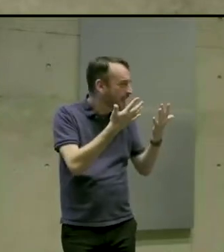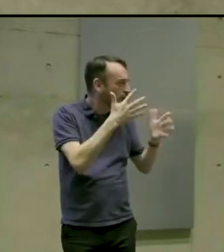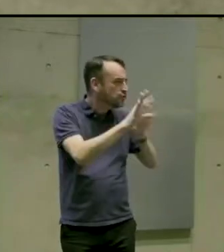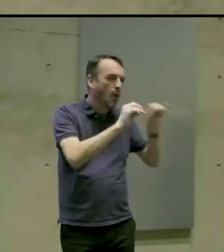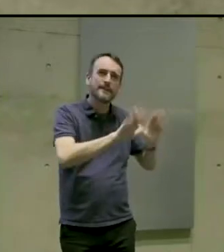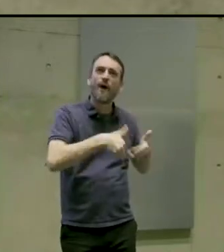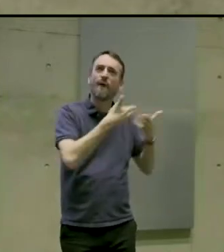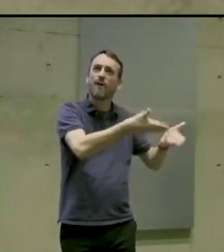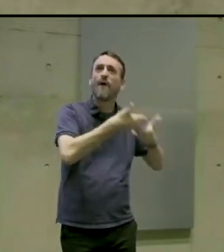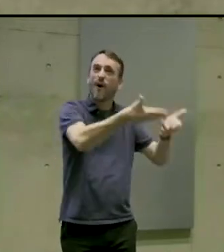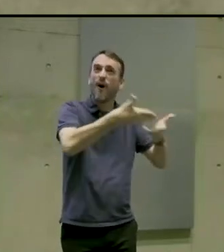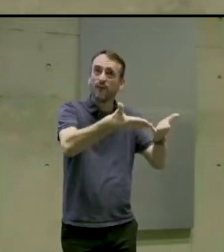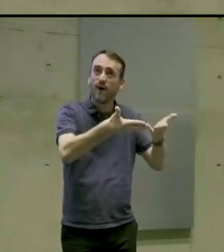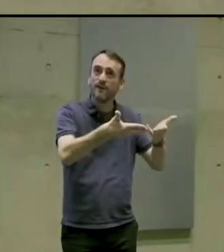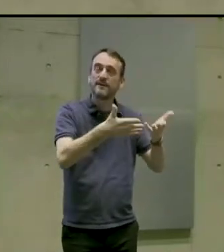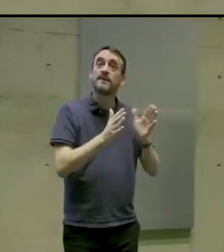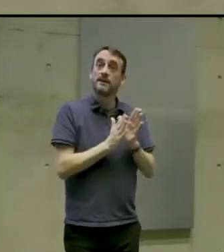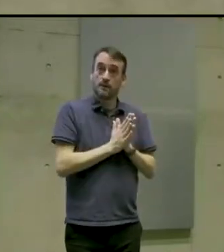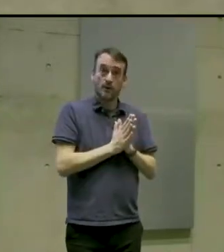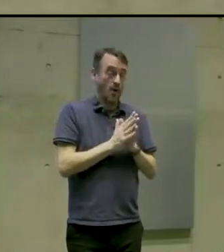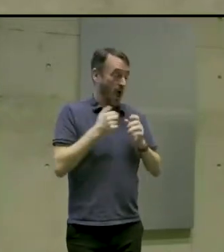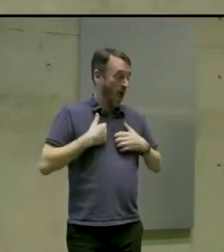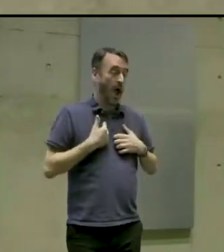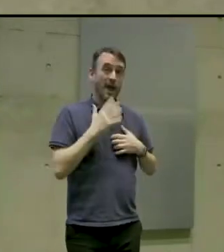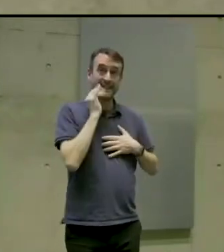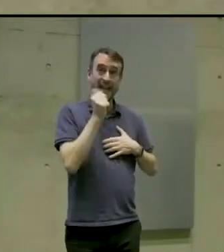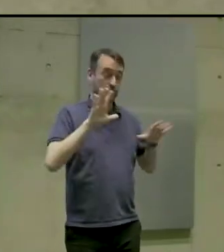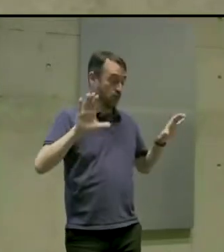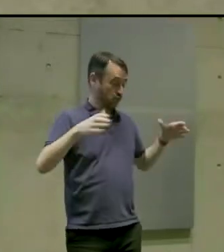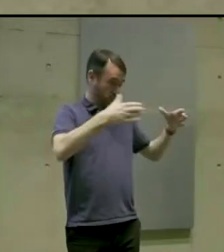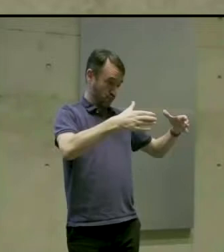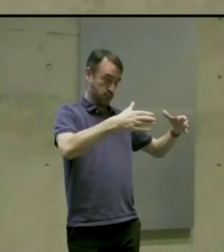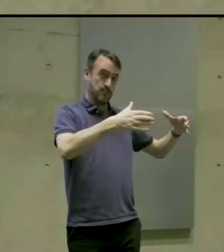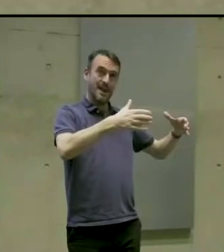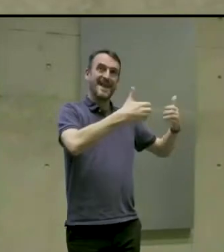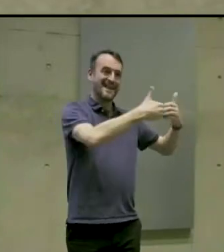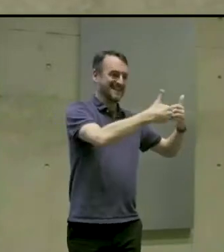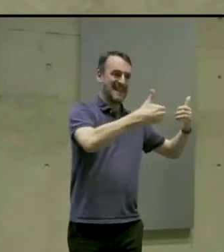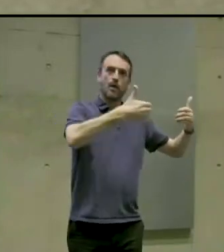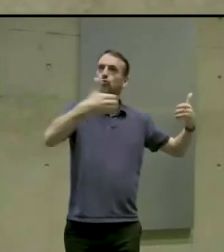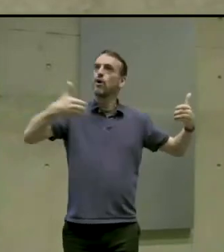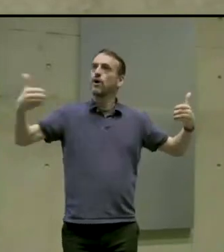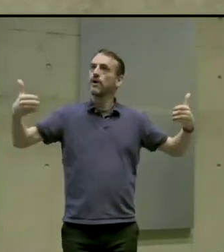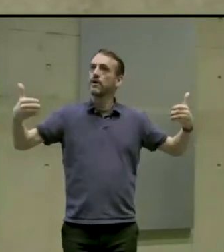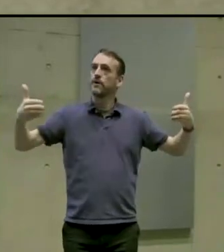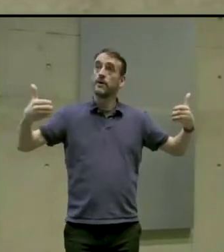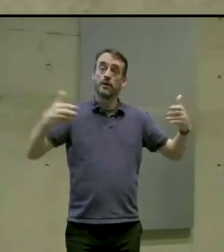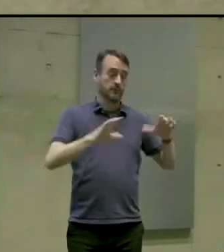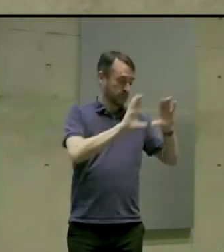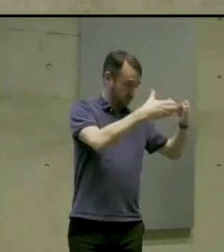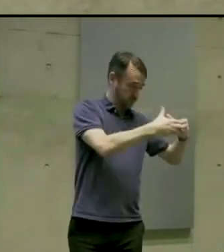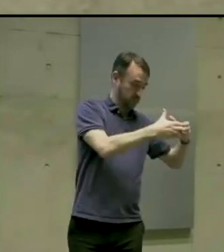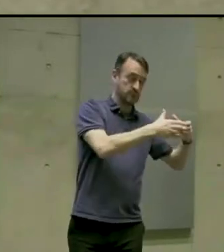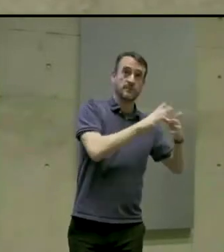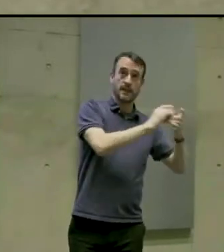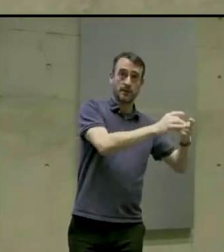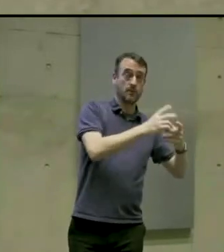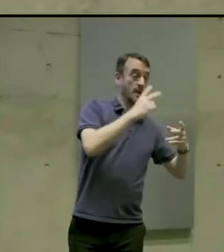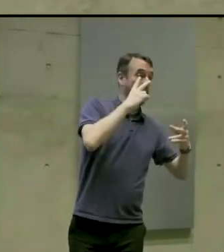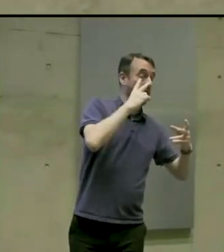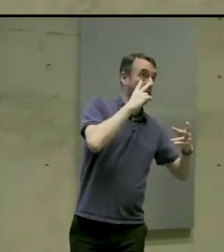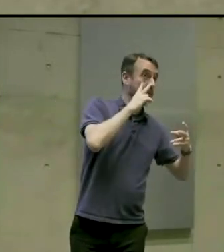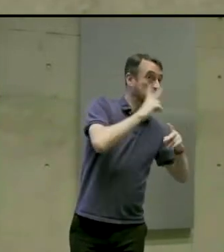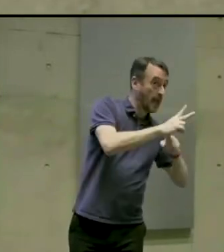So we had separated our testers into different groups. So we had our sight, hearing, motor, and cognitive.